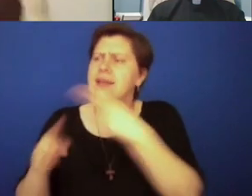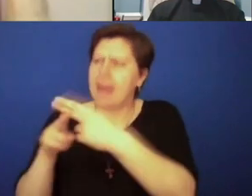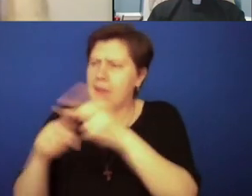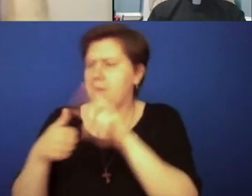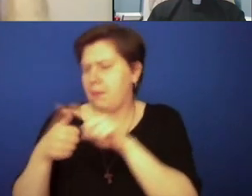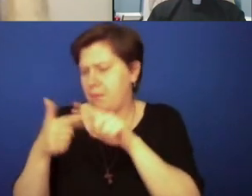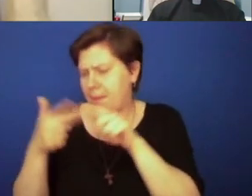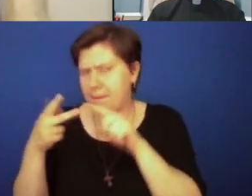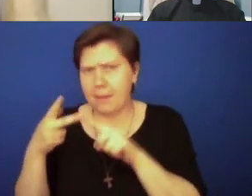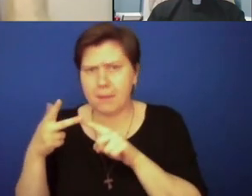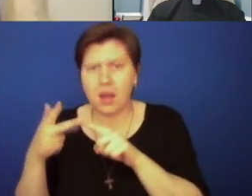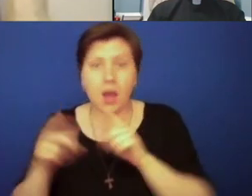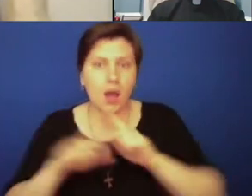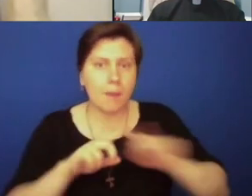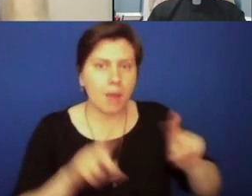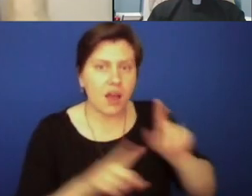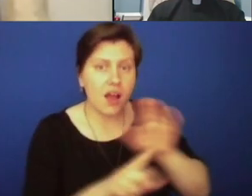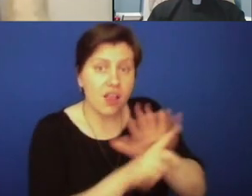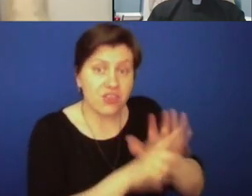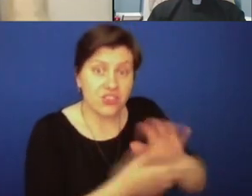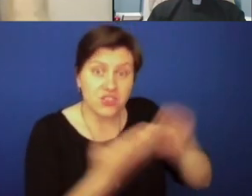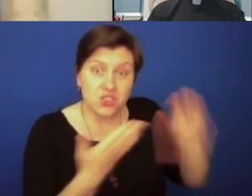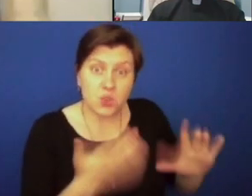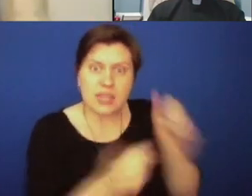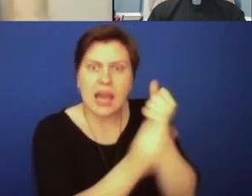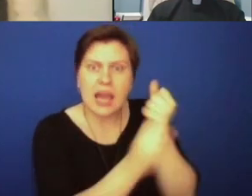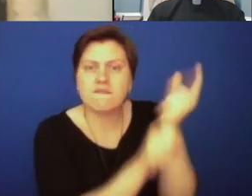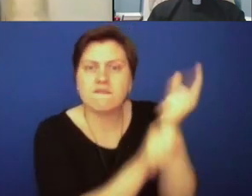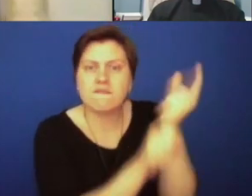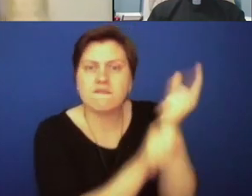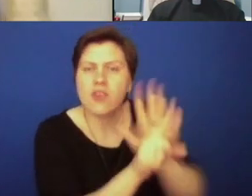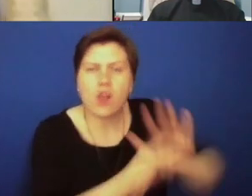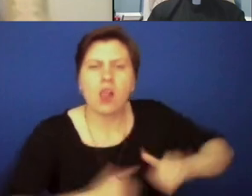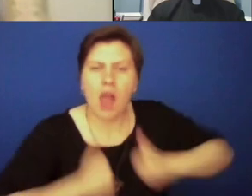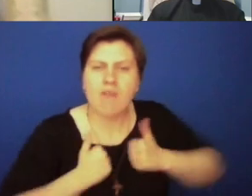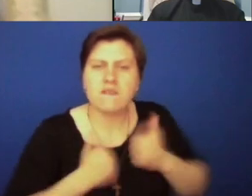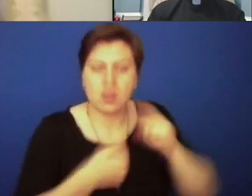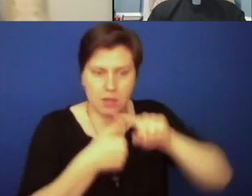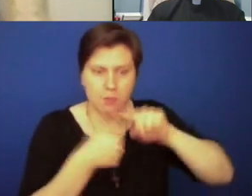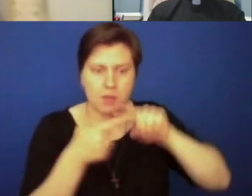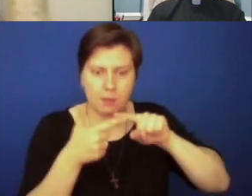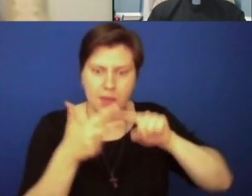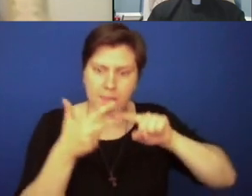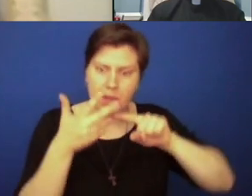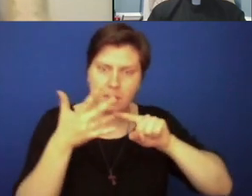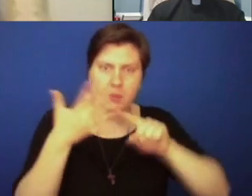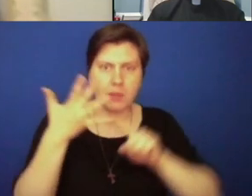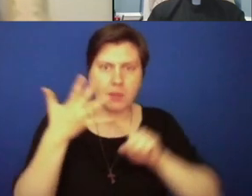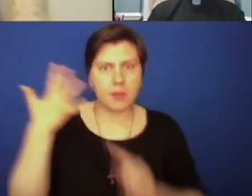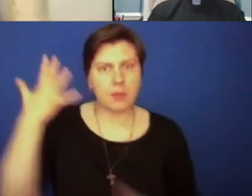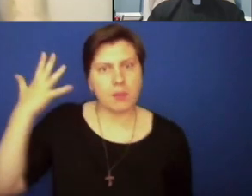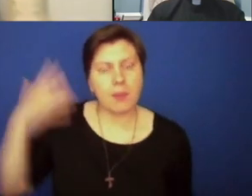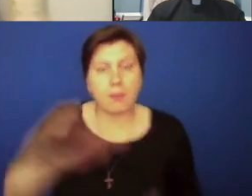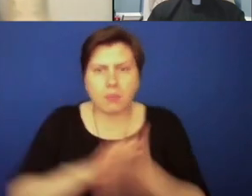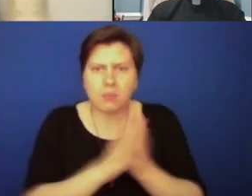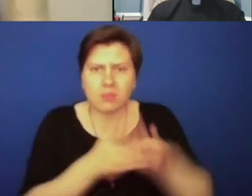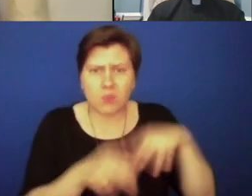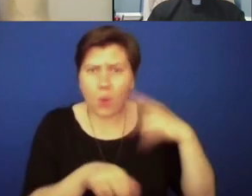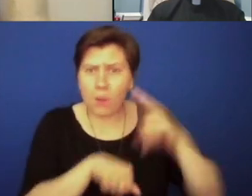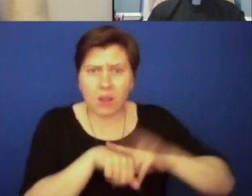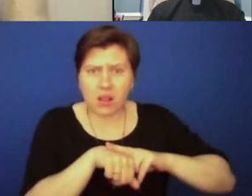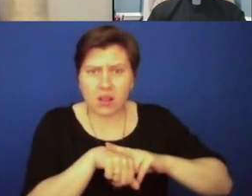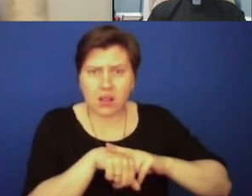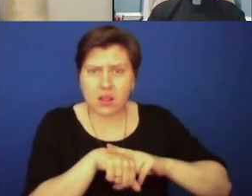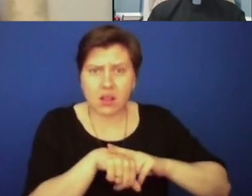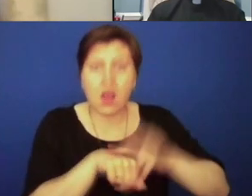name someone every single year. And it got to a point where, for them, it was normal. And